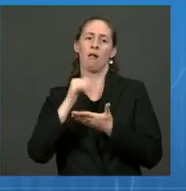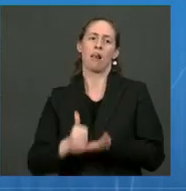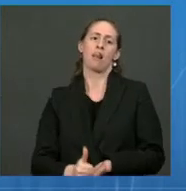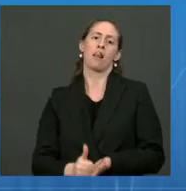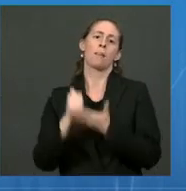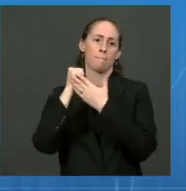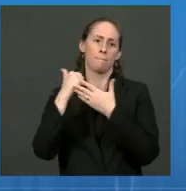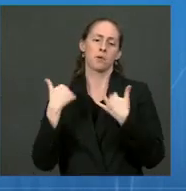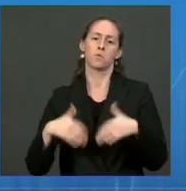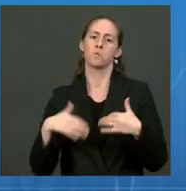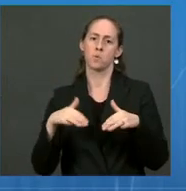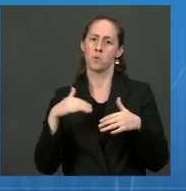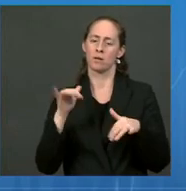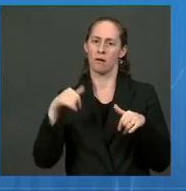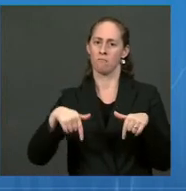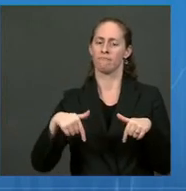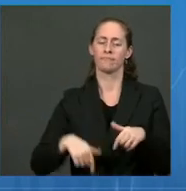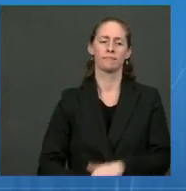Next question.